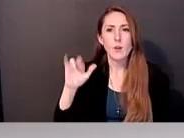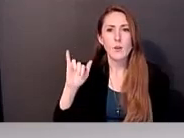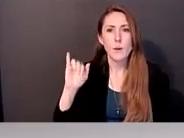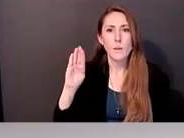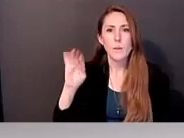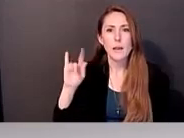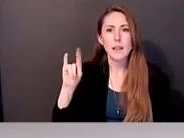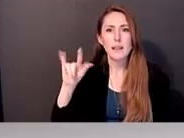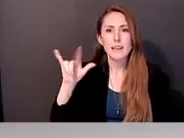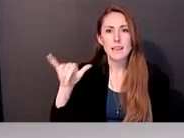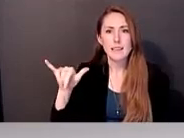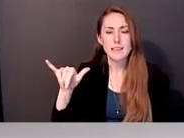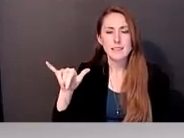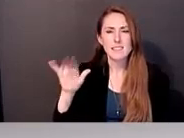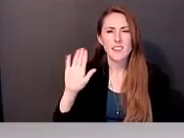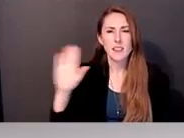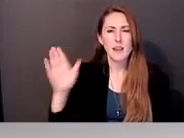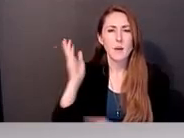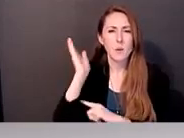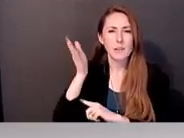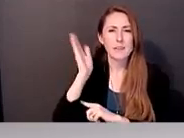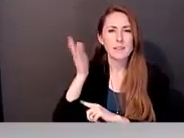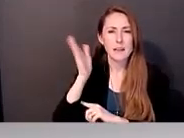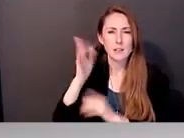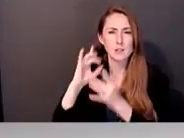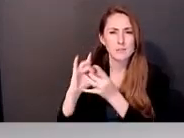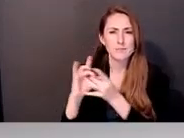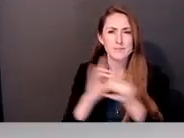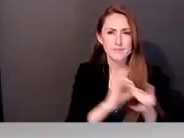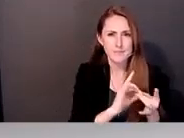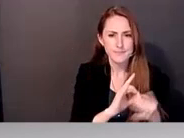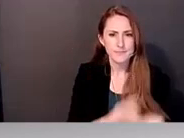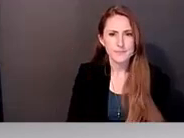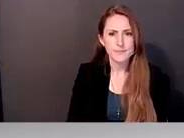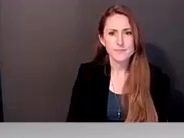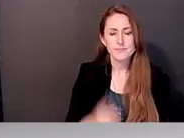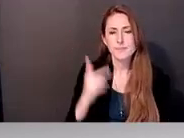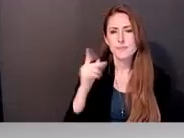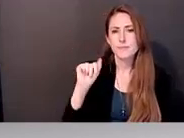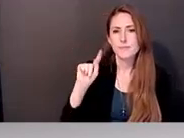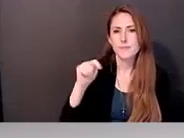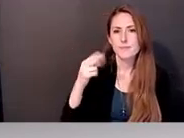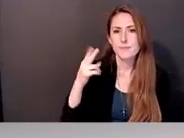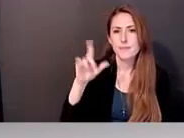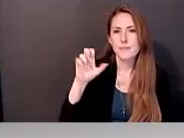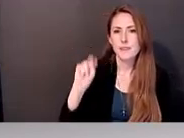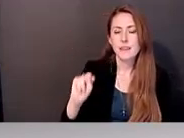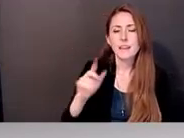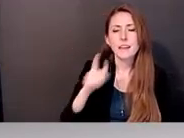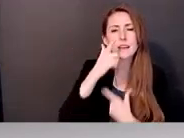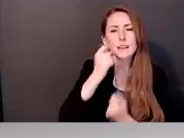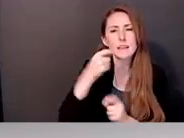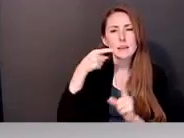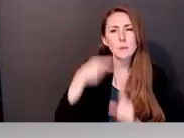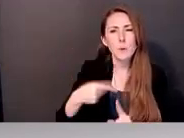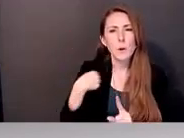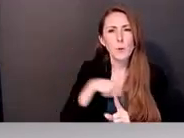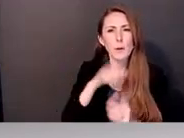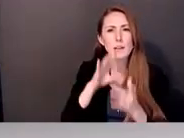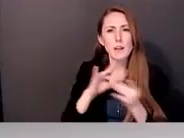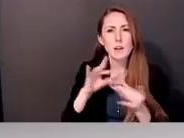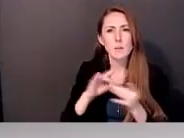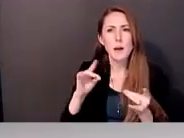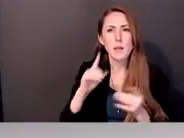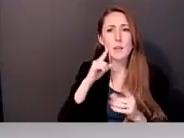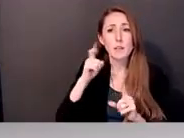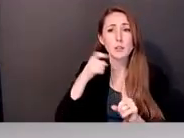about. That's an interesting point too, because we were talking earlier today about how, you know, the target audience or the community isn't static